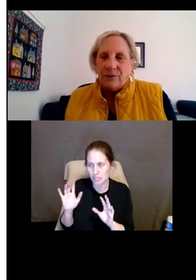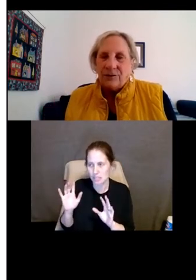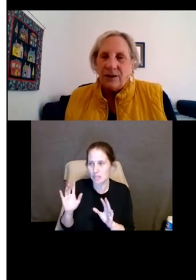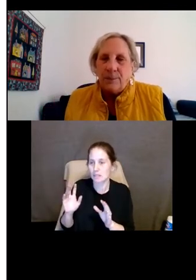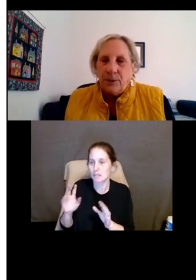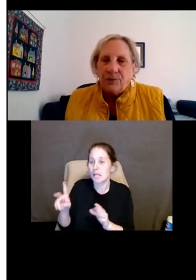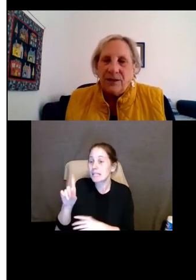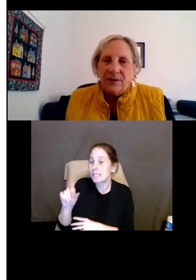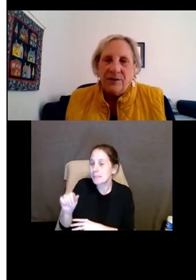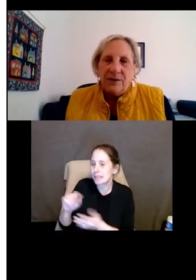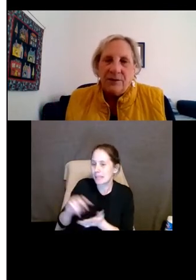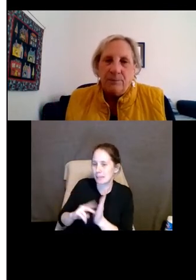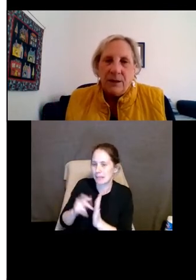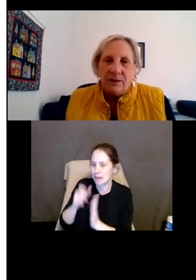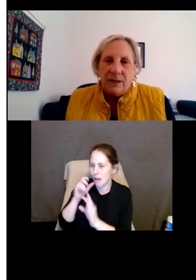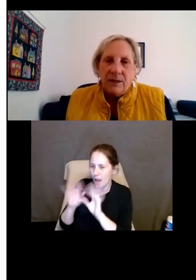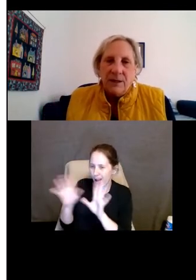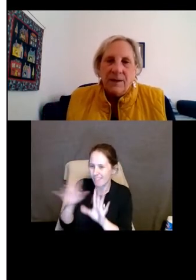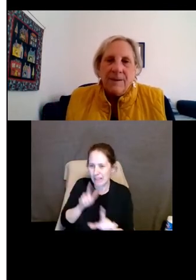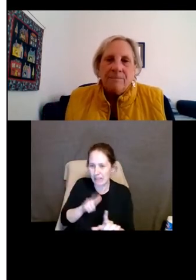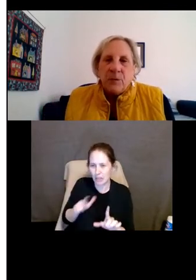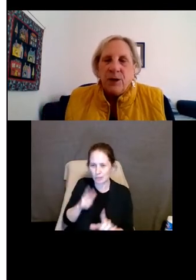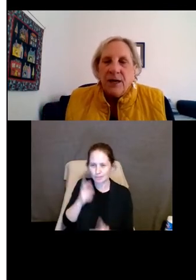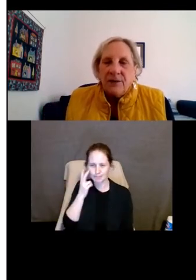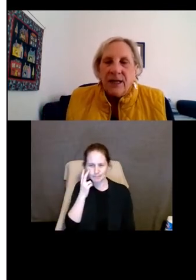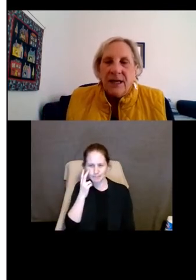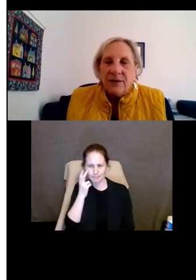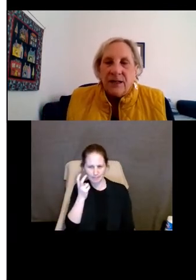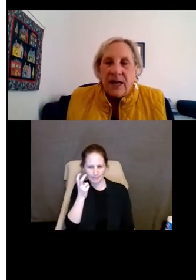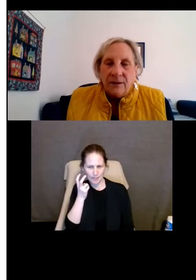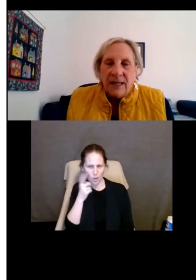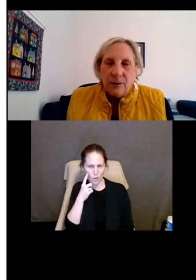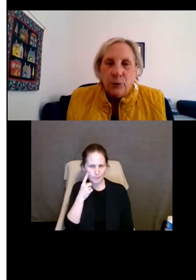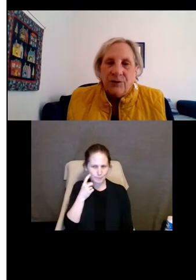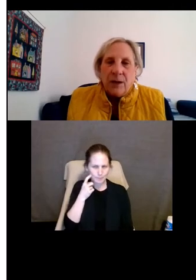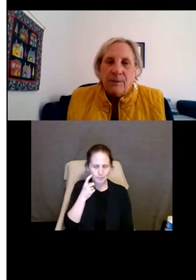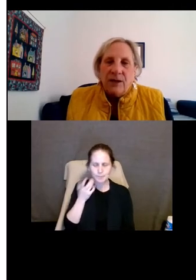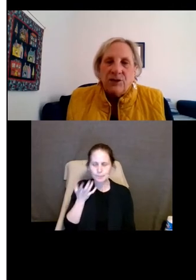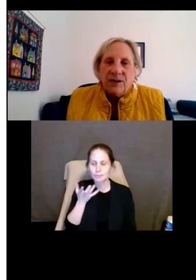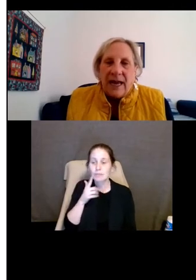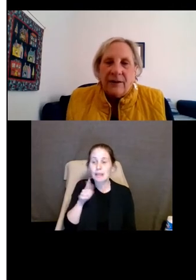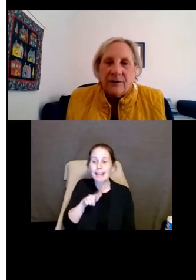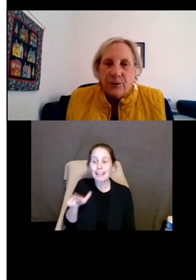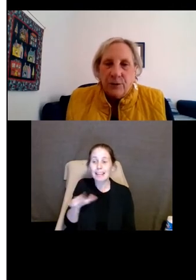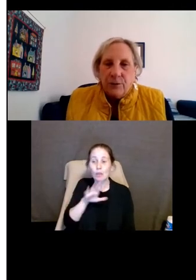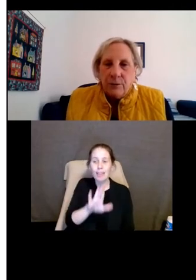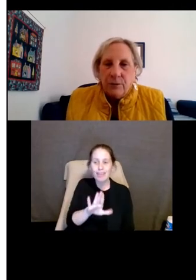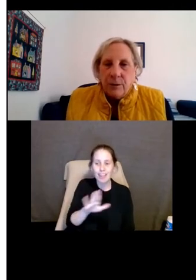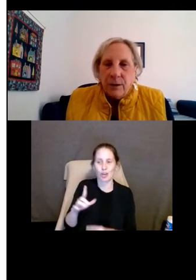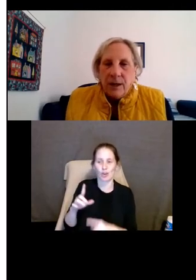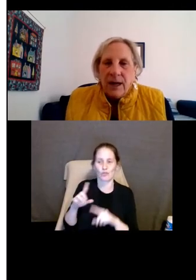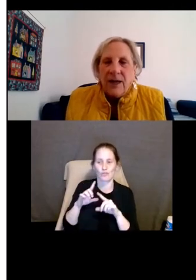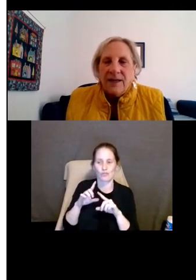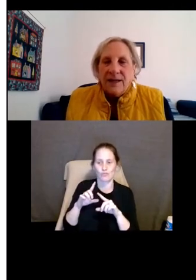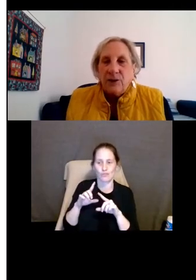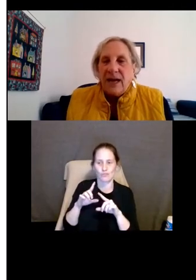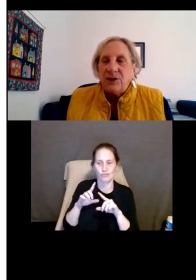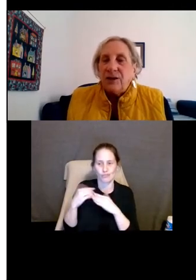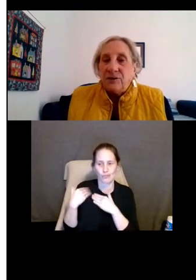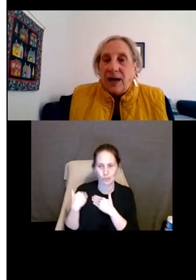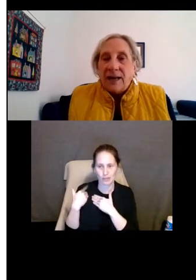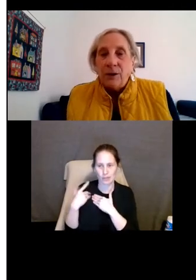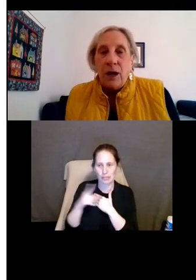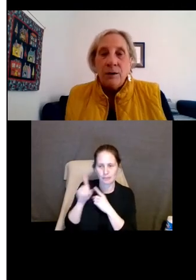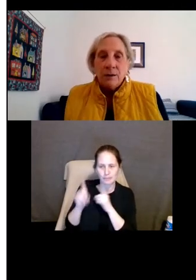doubts that the person has a disability, have the landlord's obligation to ask further. And they can